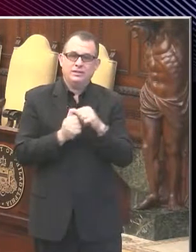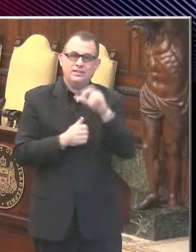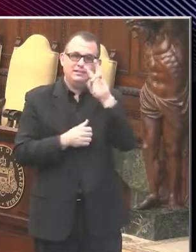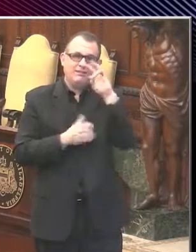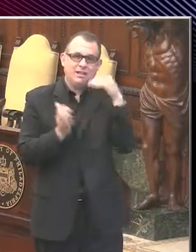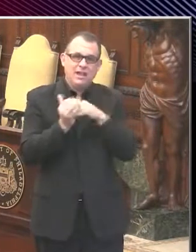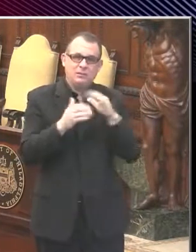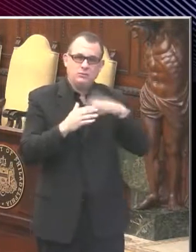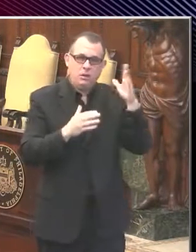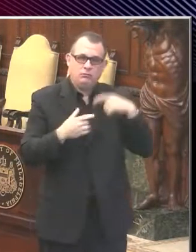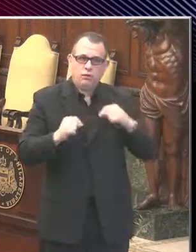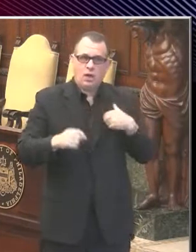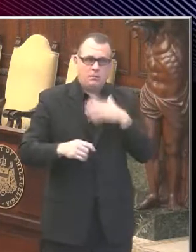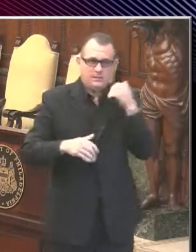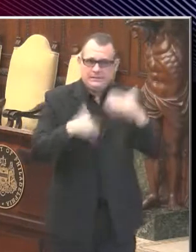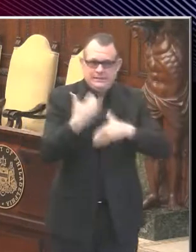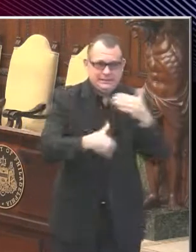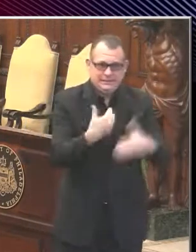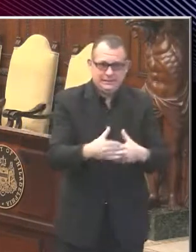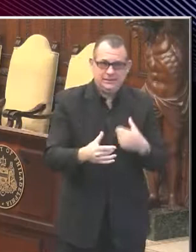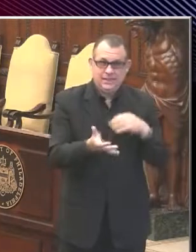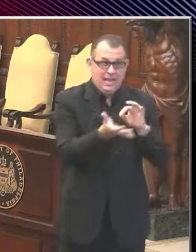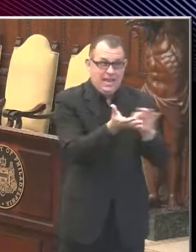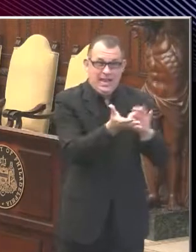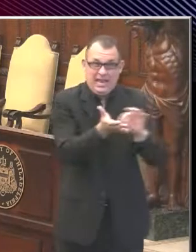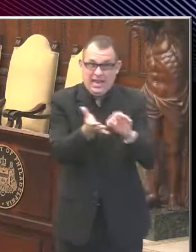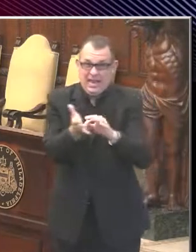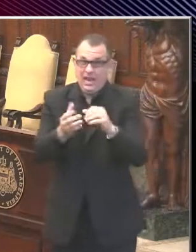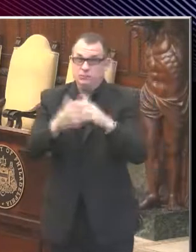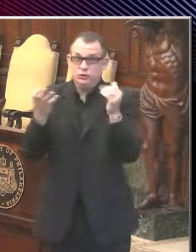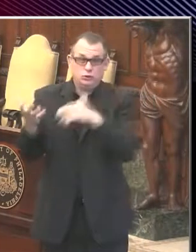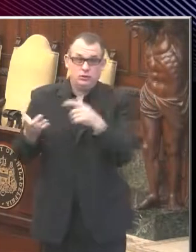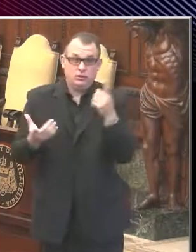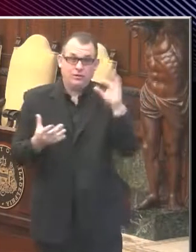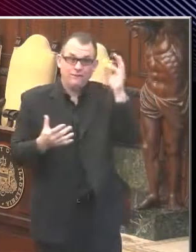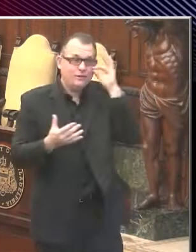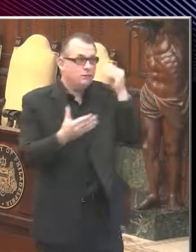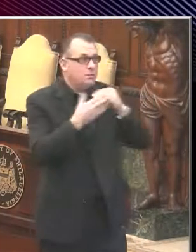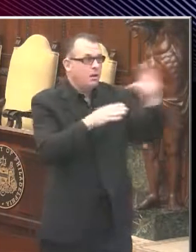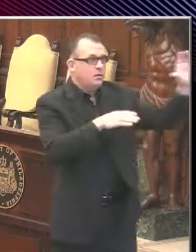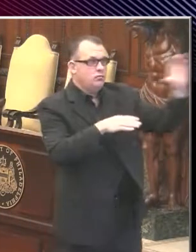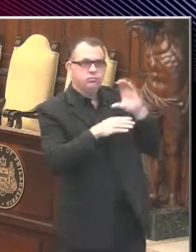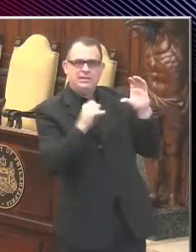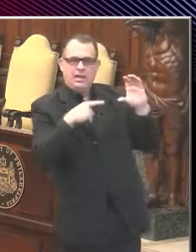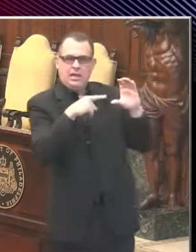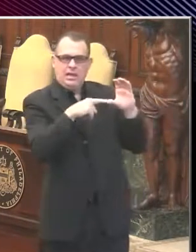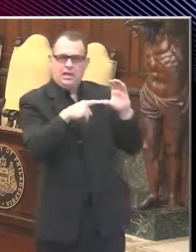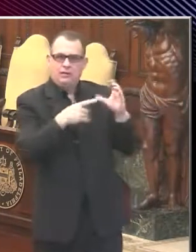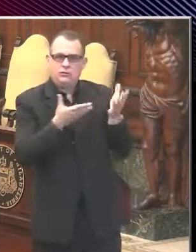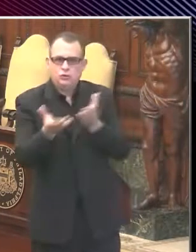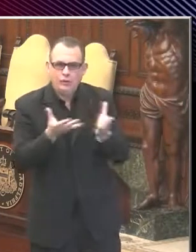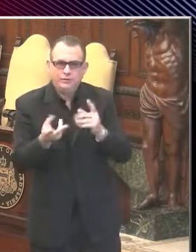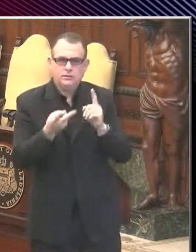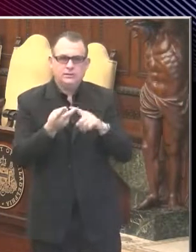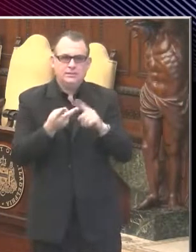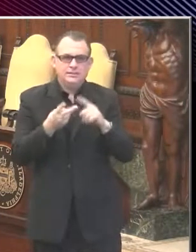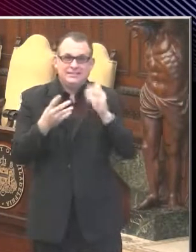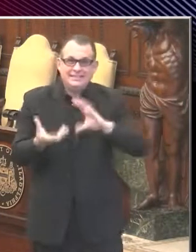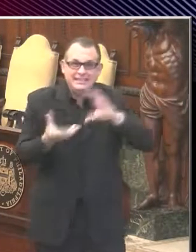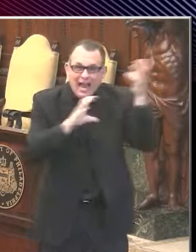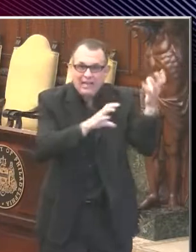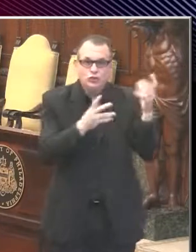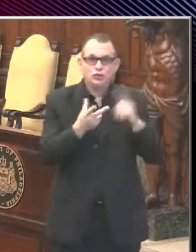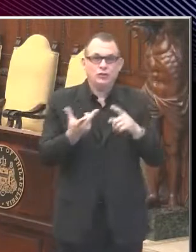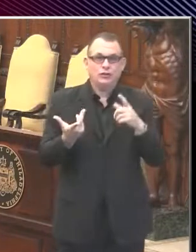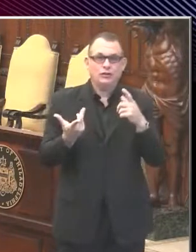The census will determine how much funding Philadelphia receives for critical services, including disaster relief for the next decade. So